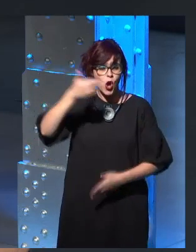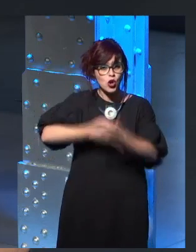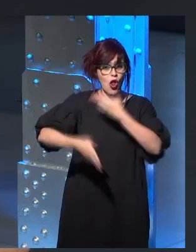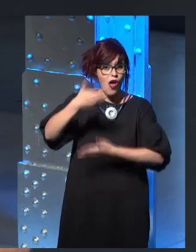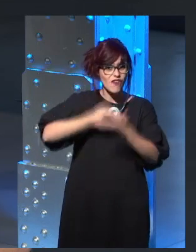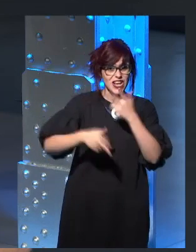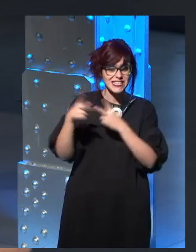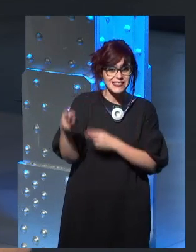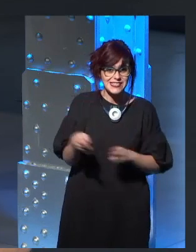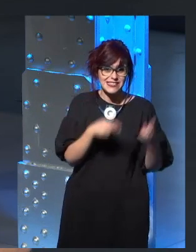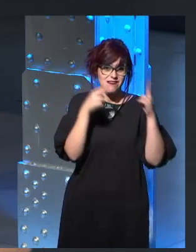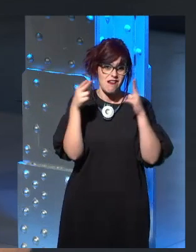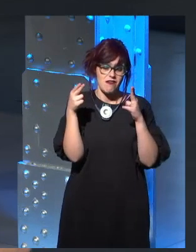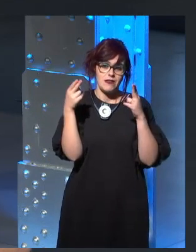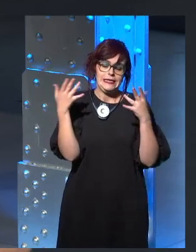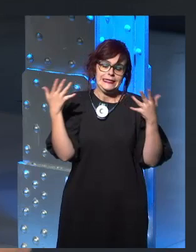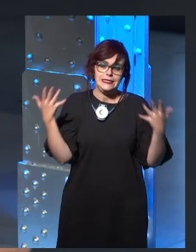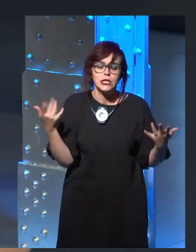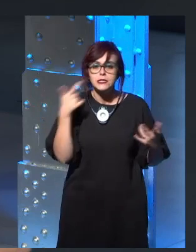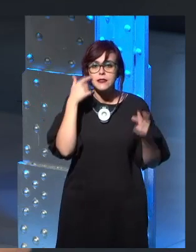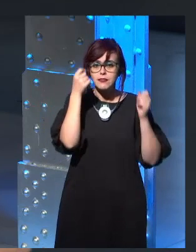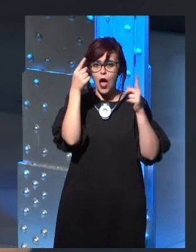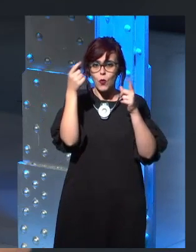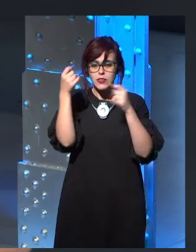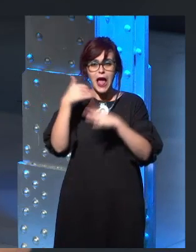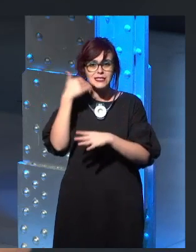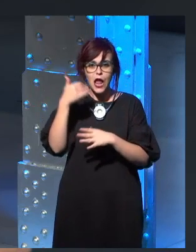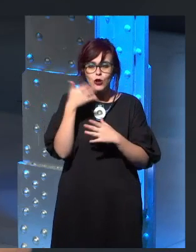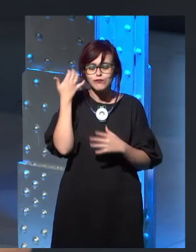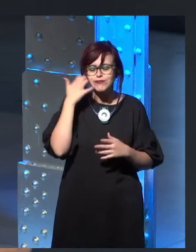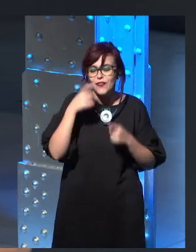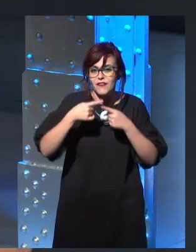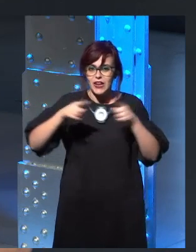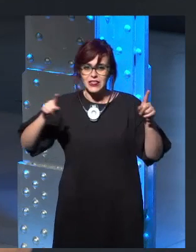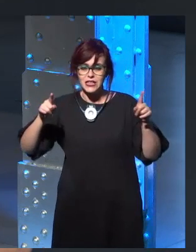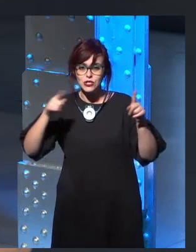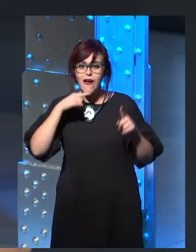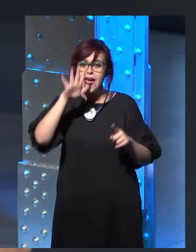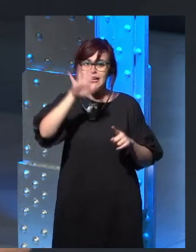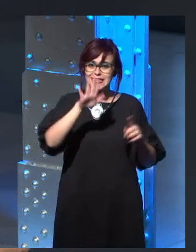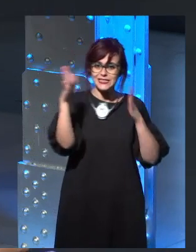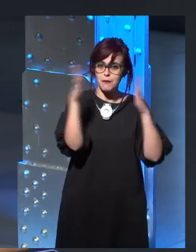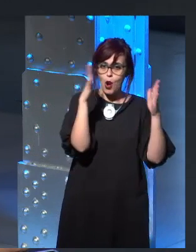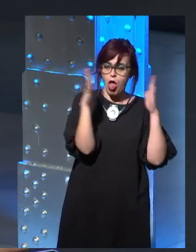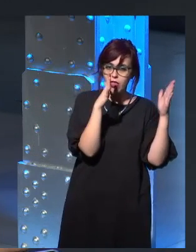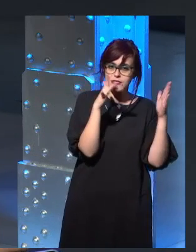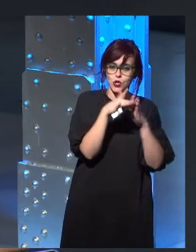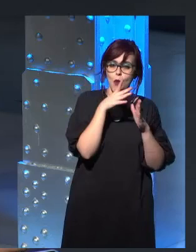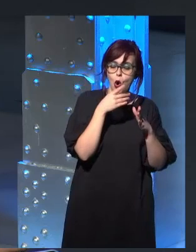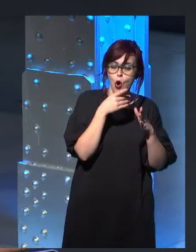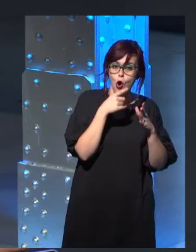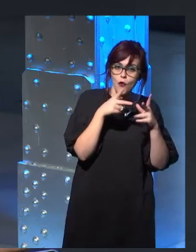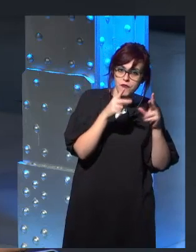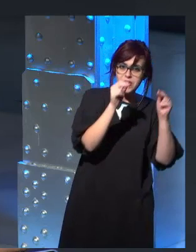realization that this is very, very different came, uh, at the end of the fifth season, whereas, uh, mine came somewhere in the second season.